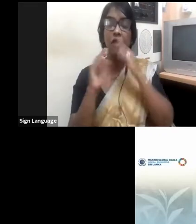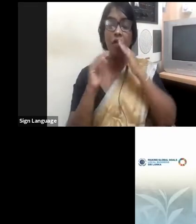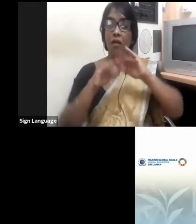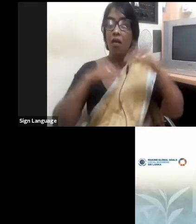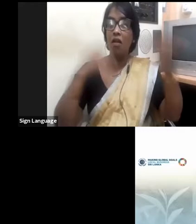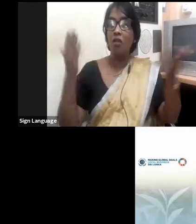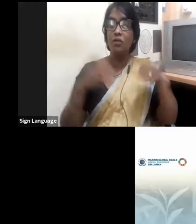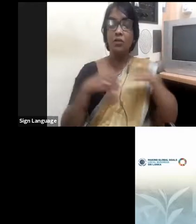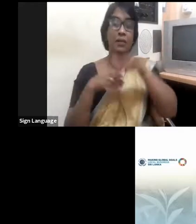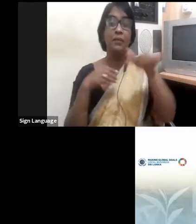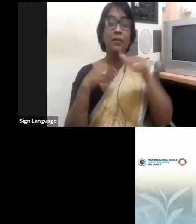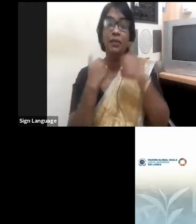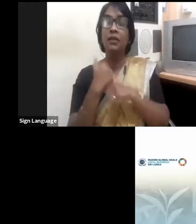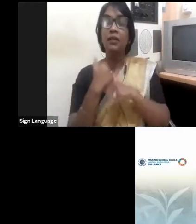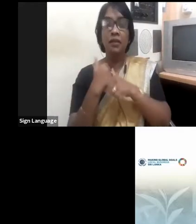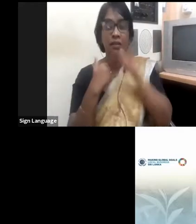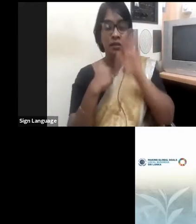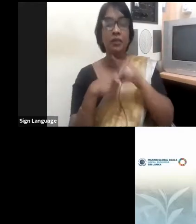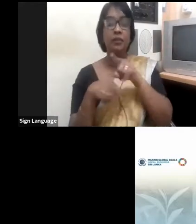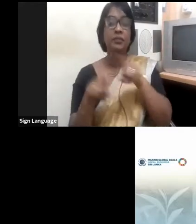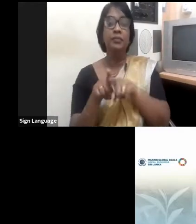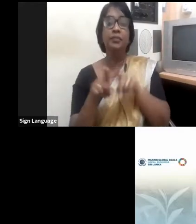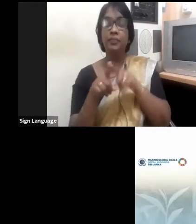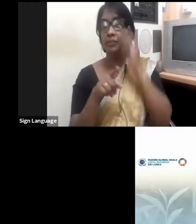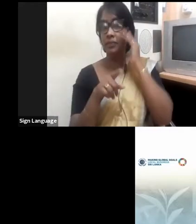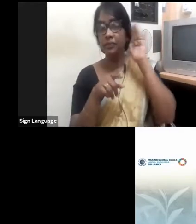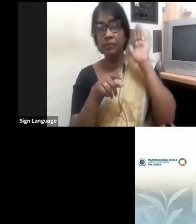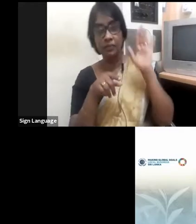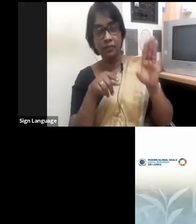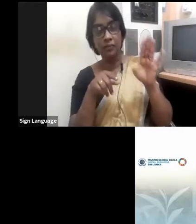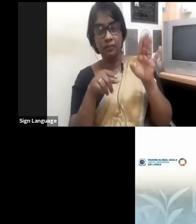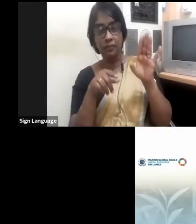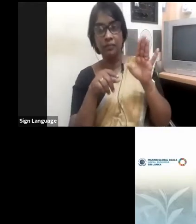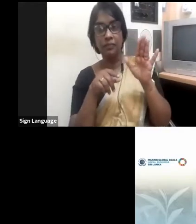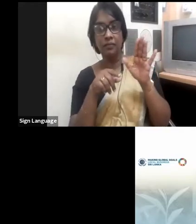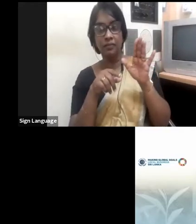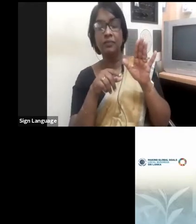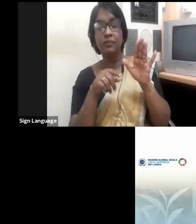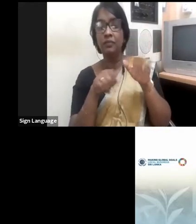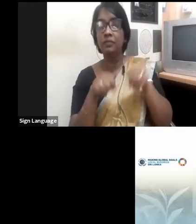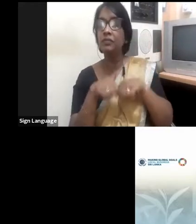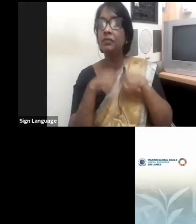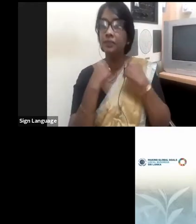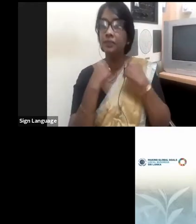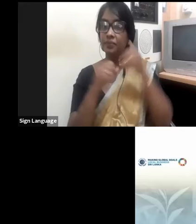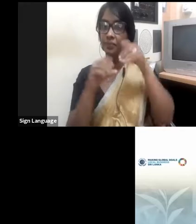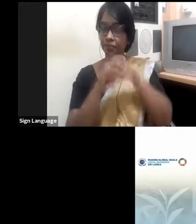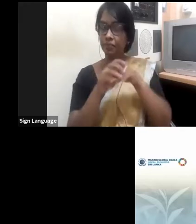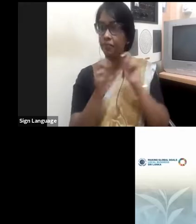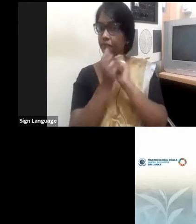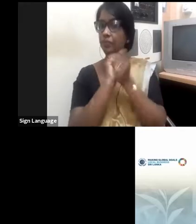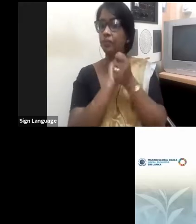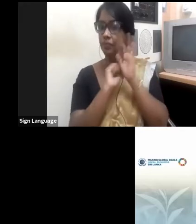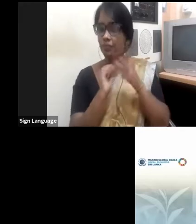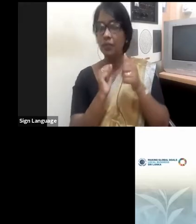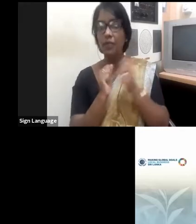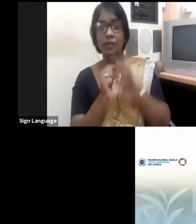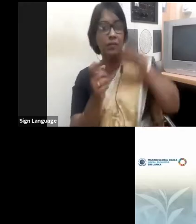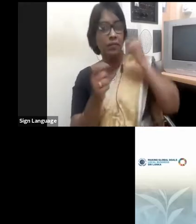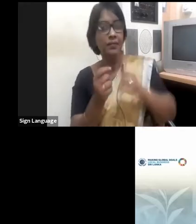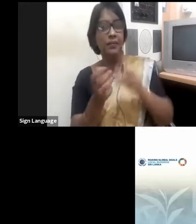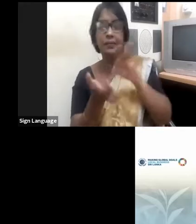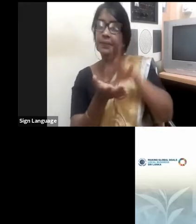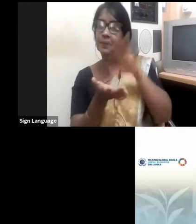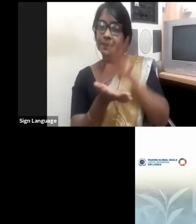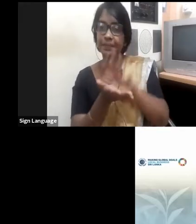change, change that's required in organizations if we are to make this shift. So with that, I'd like to